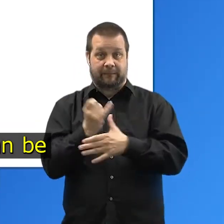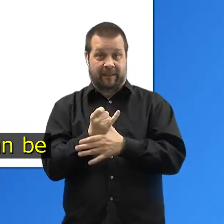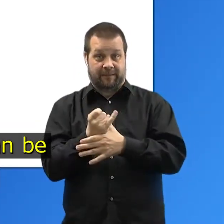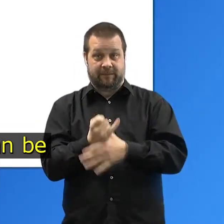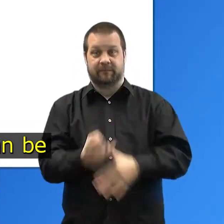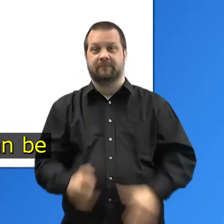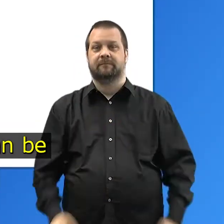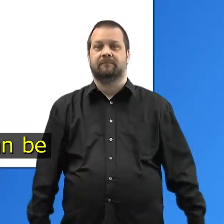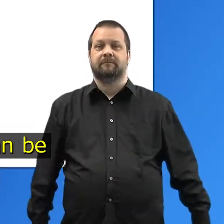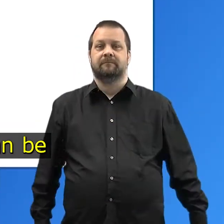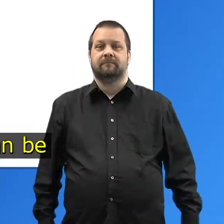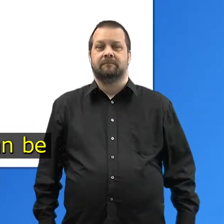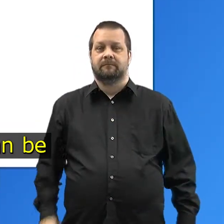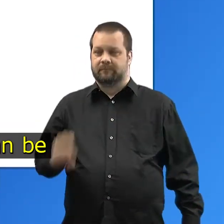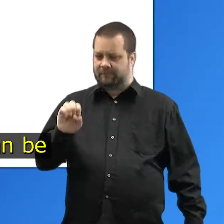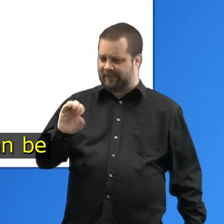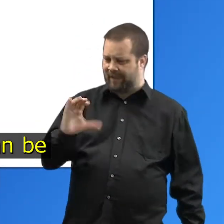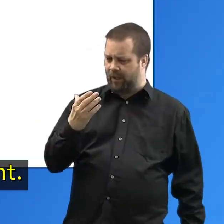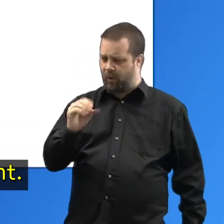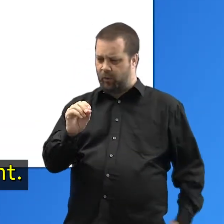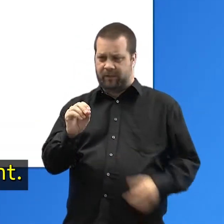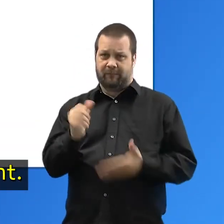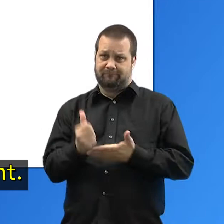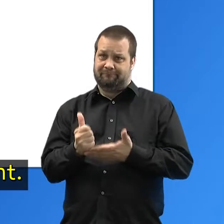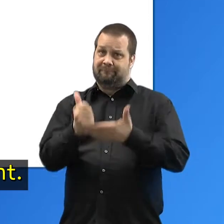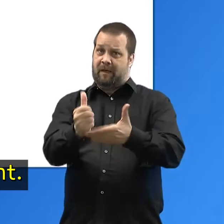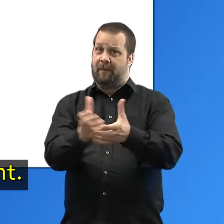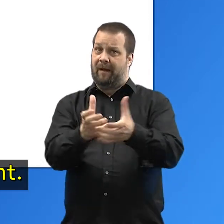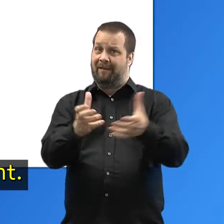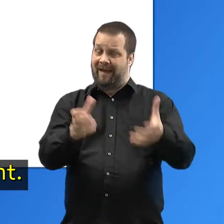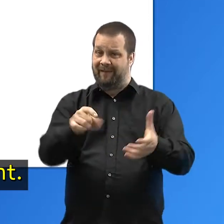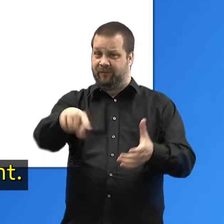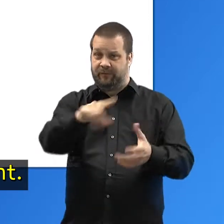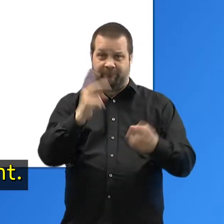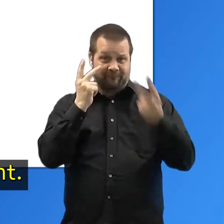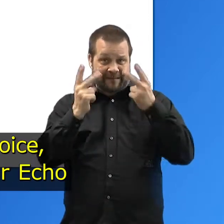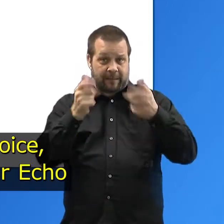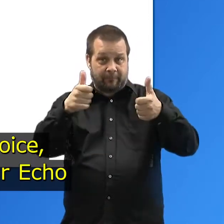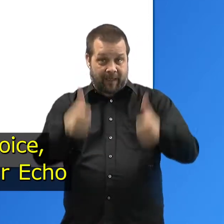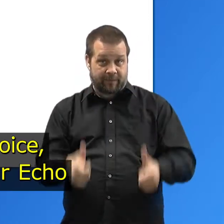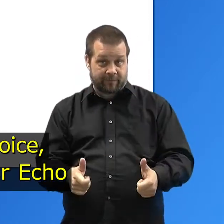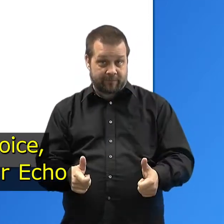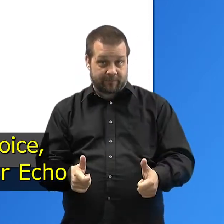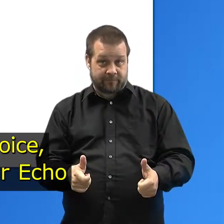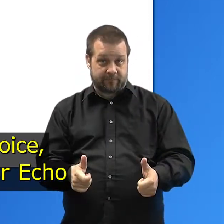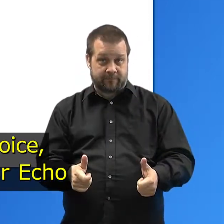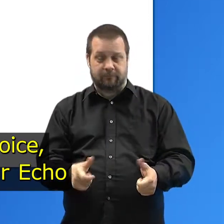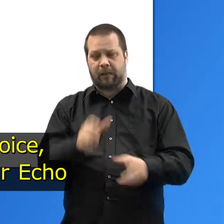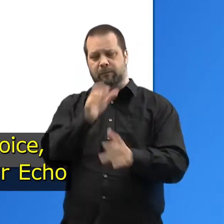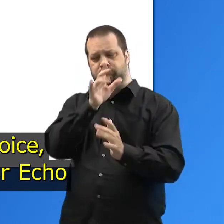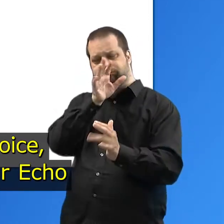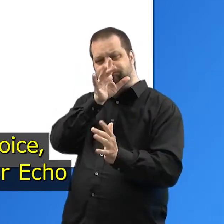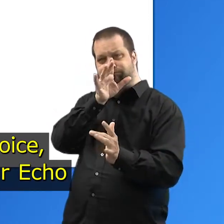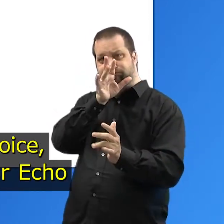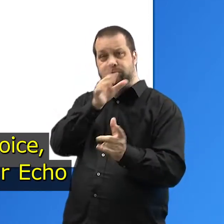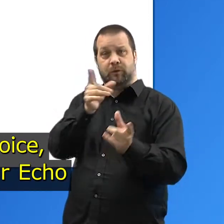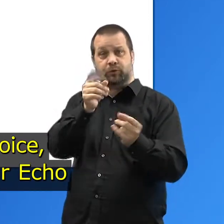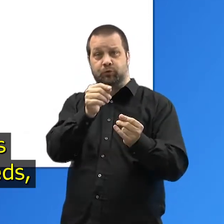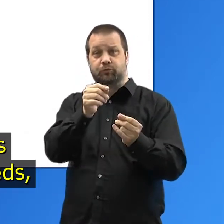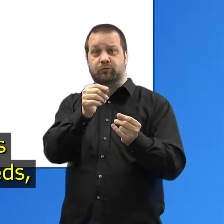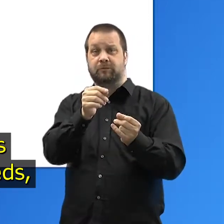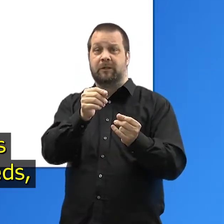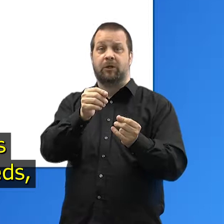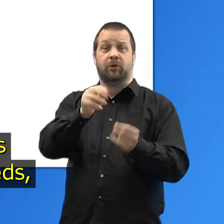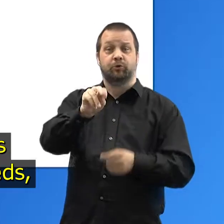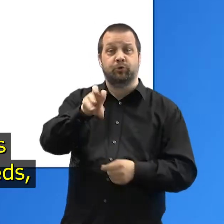Amazon Echo can be a powerful tool if you have a visual impairment. By just using your voice, you can command your Echo